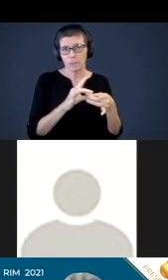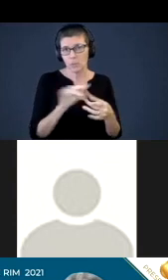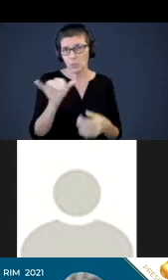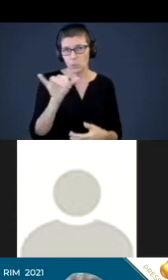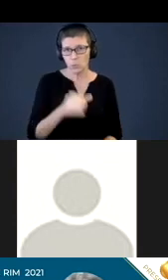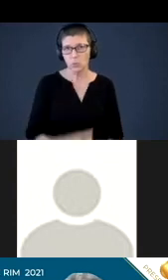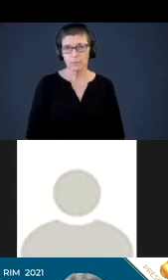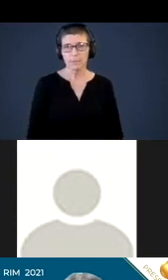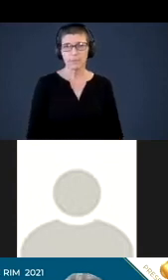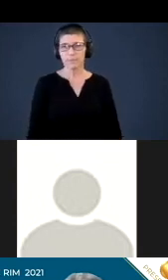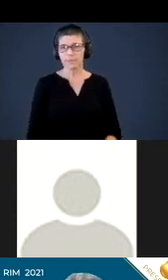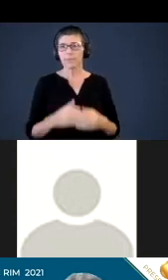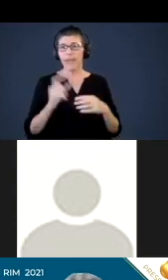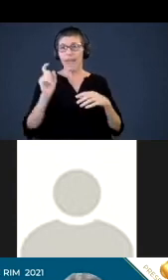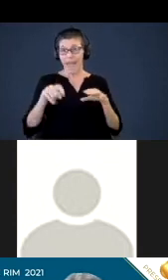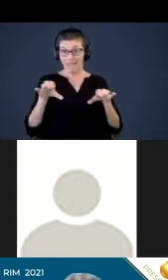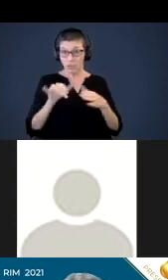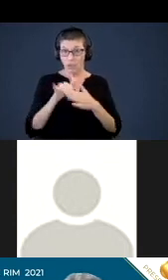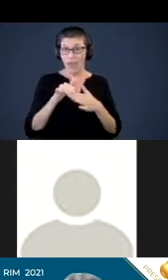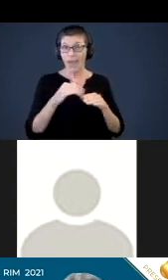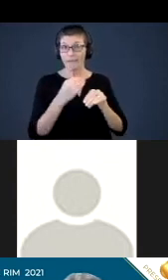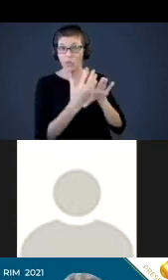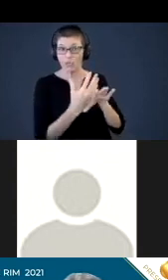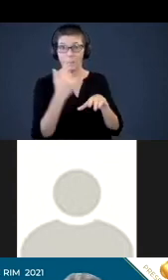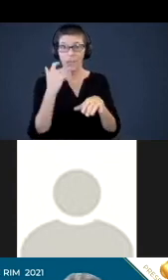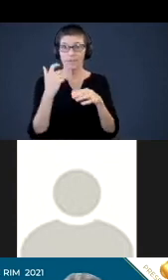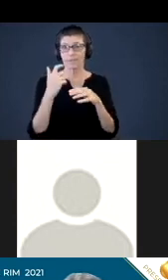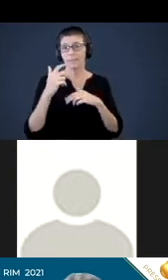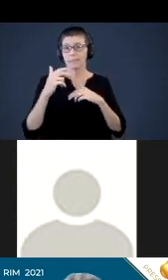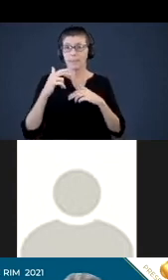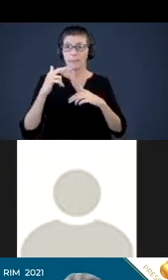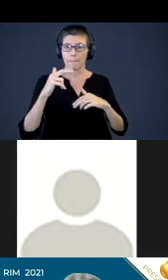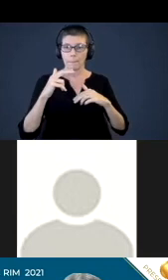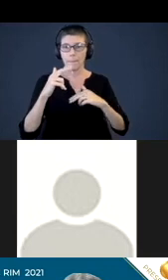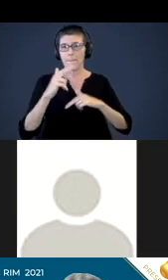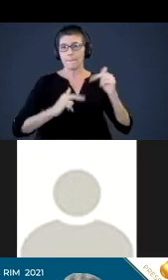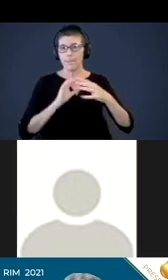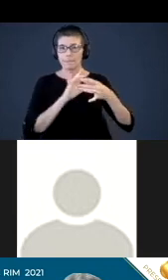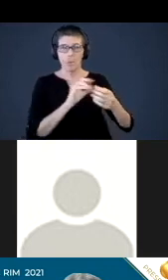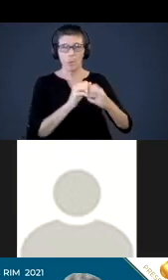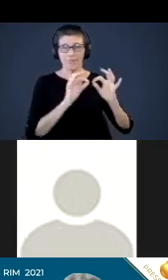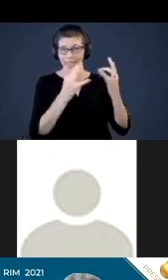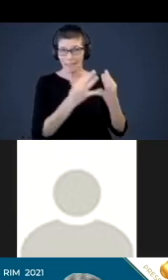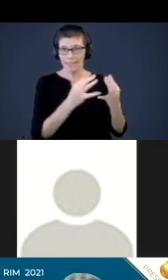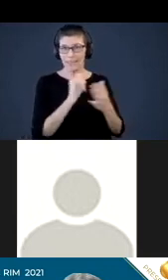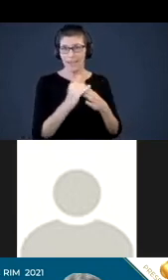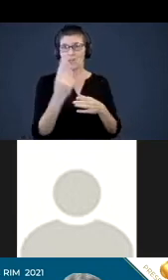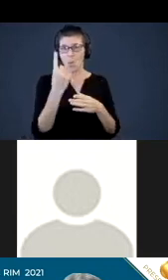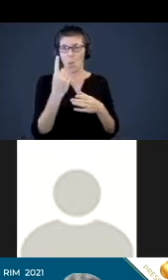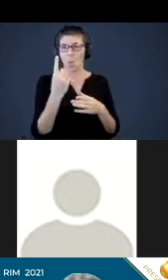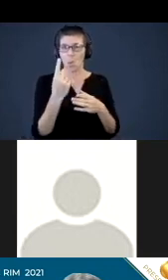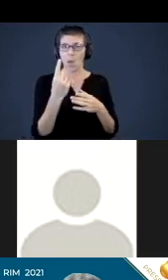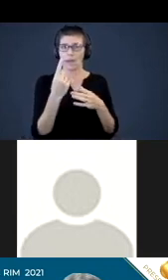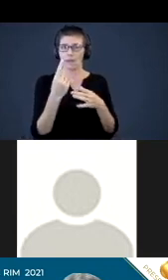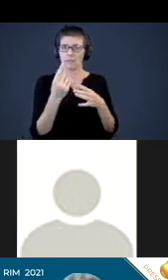Having to do it virtually, because building trust with families is one of the essential conditions in effective partnership,